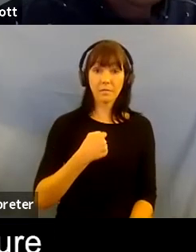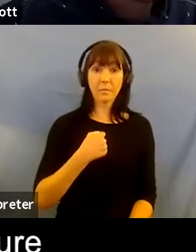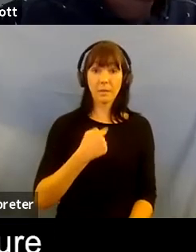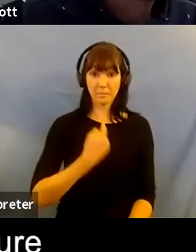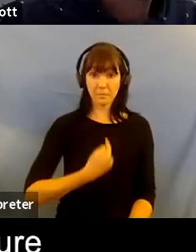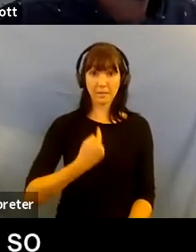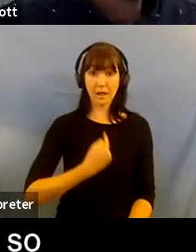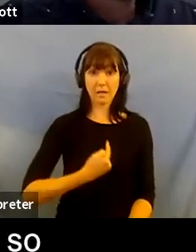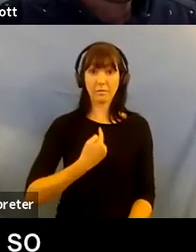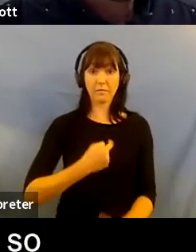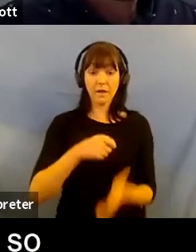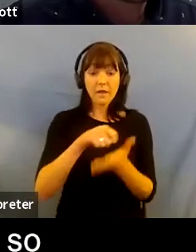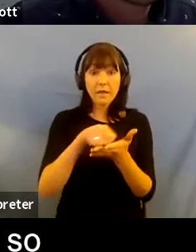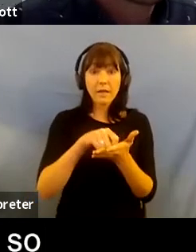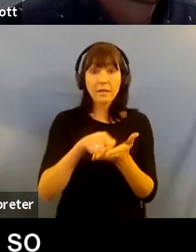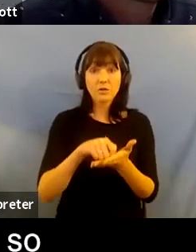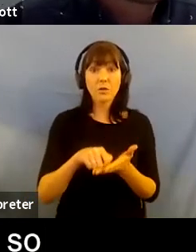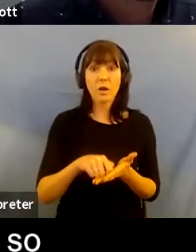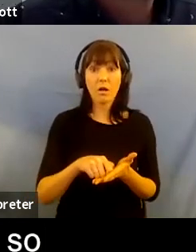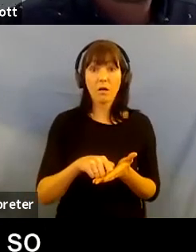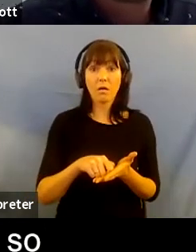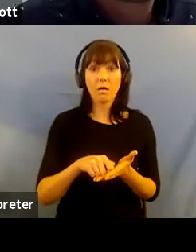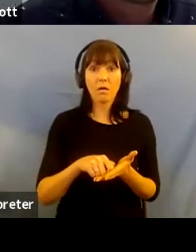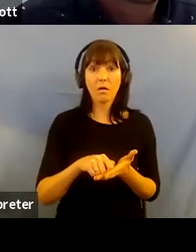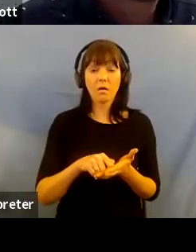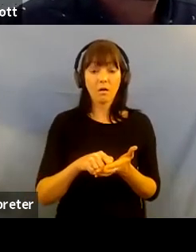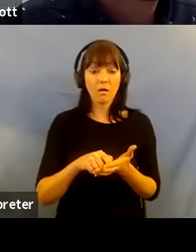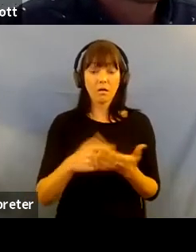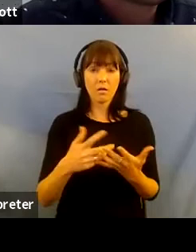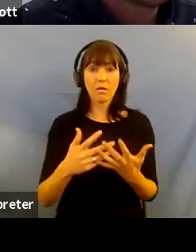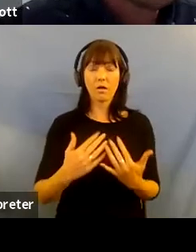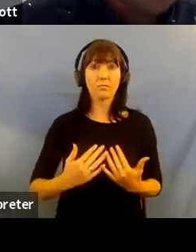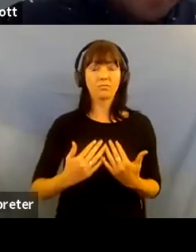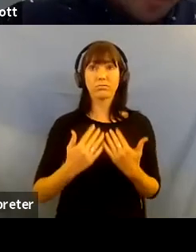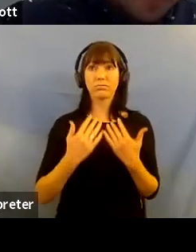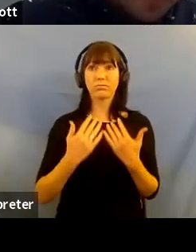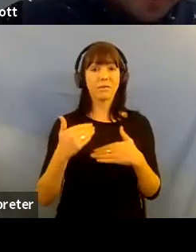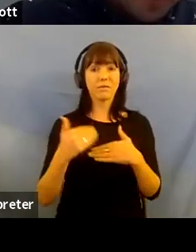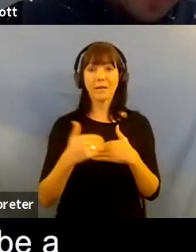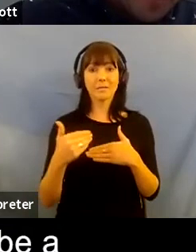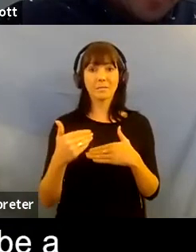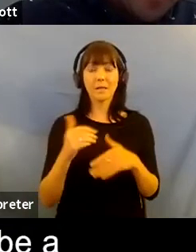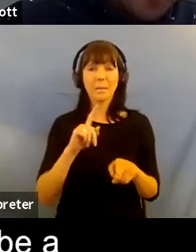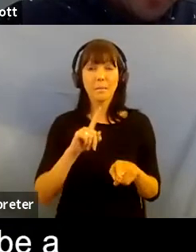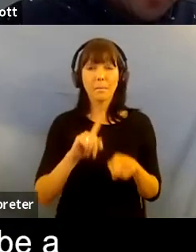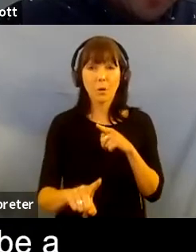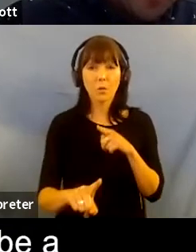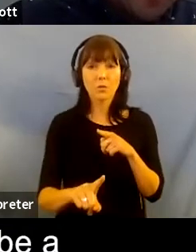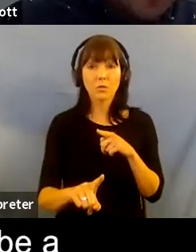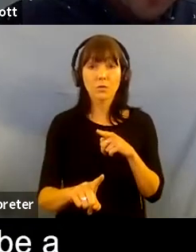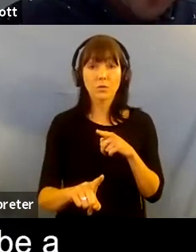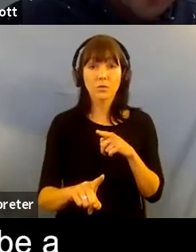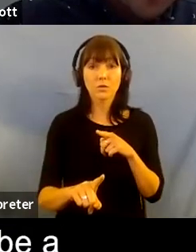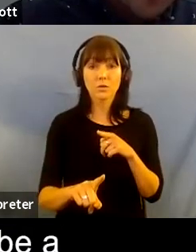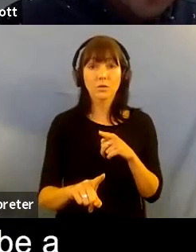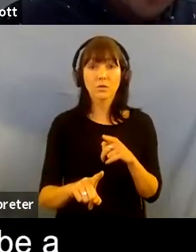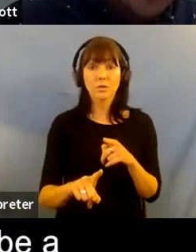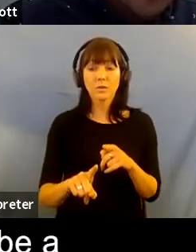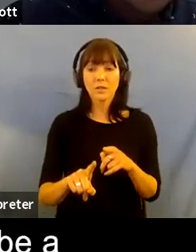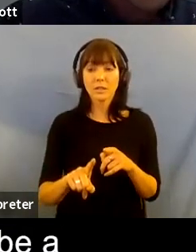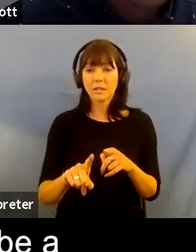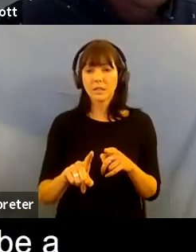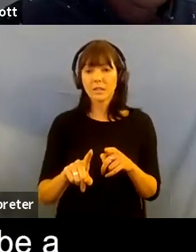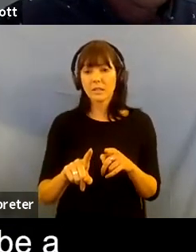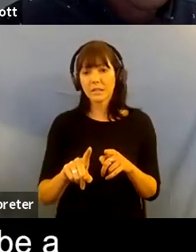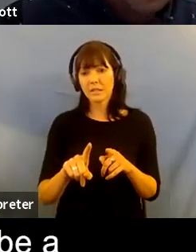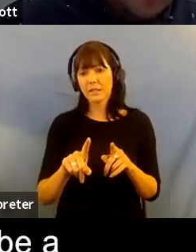that moves me most i don't want say best there's so many ways of saying best the literature that moves me most captures something of what it is to be